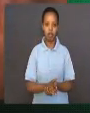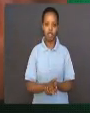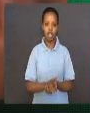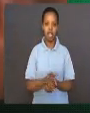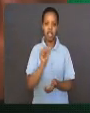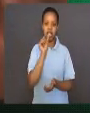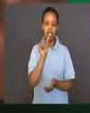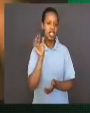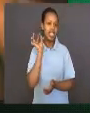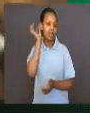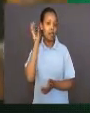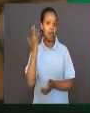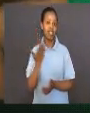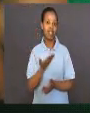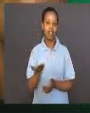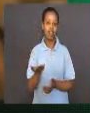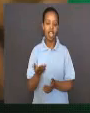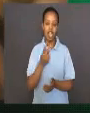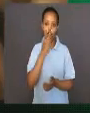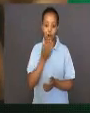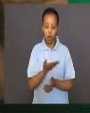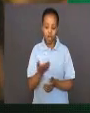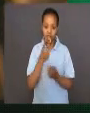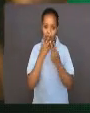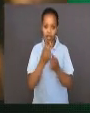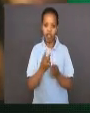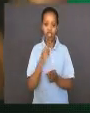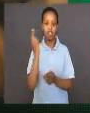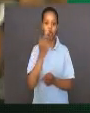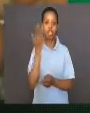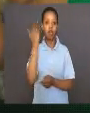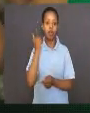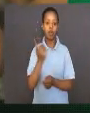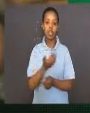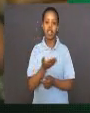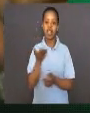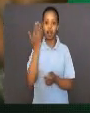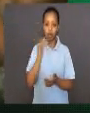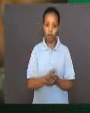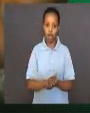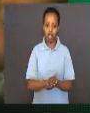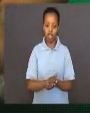that was used for holding the specimen in place near the lens.